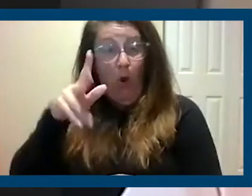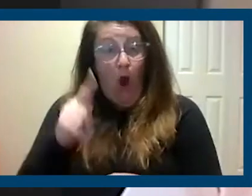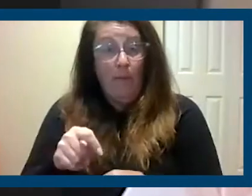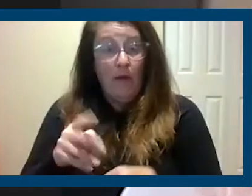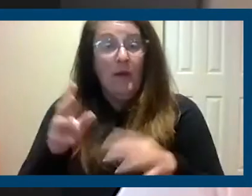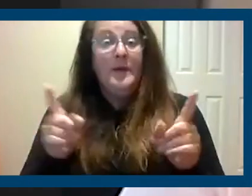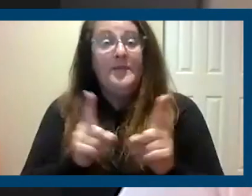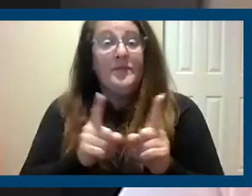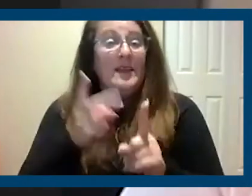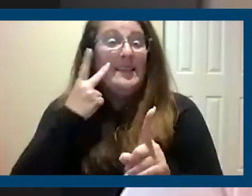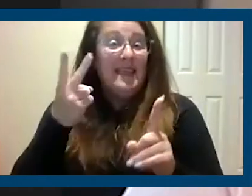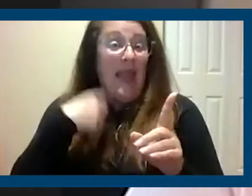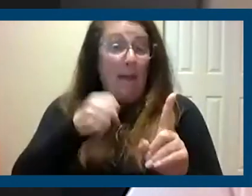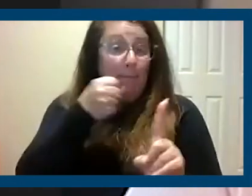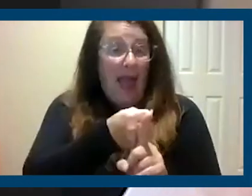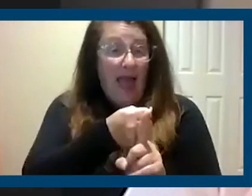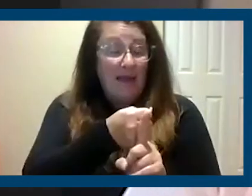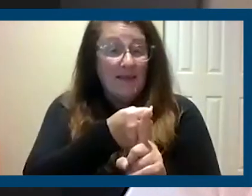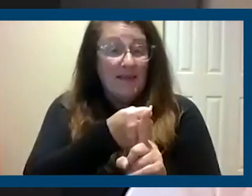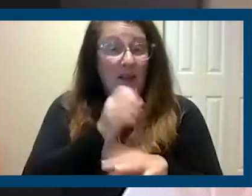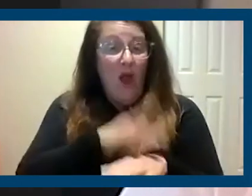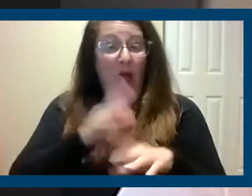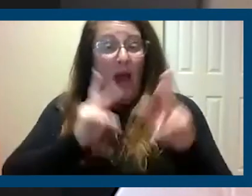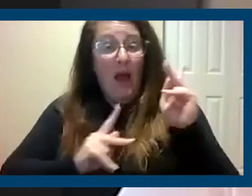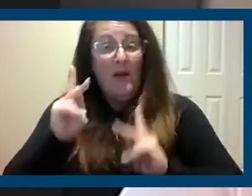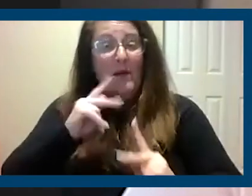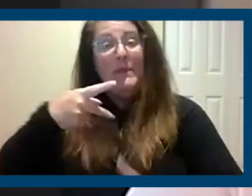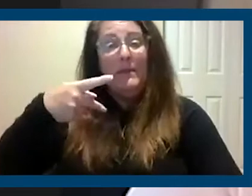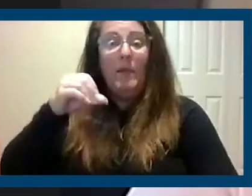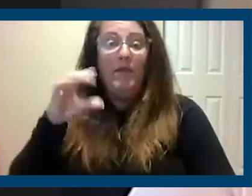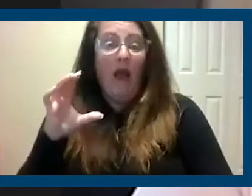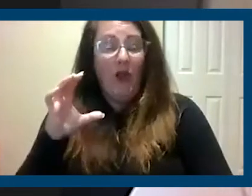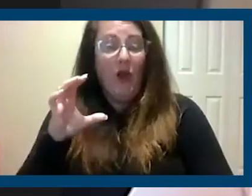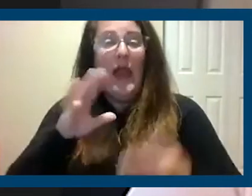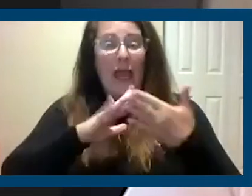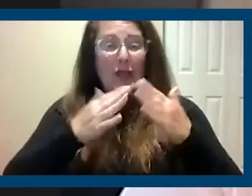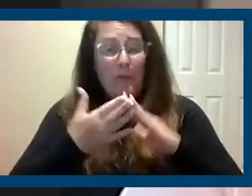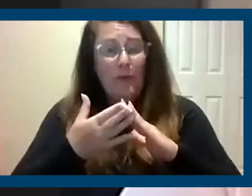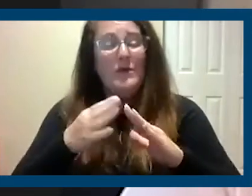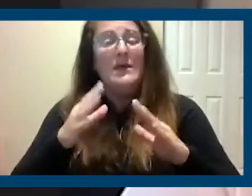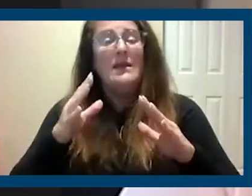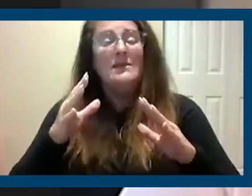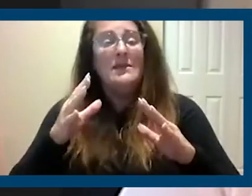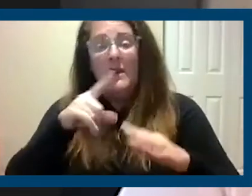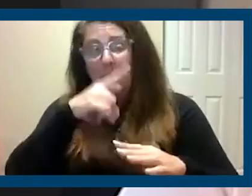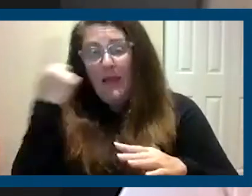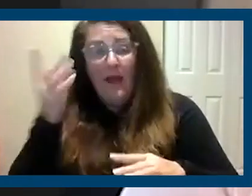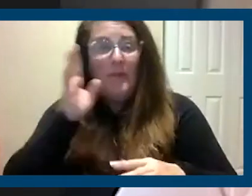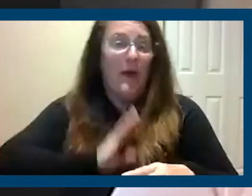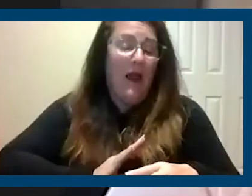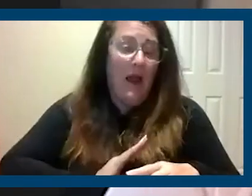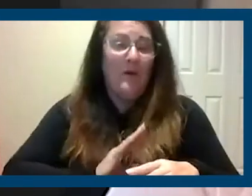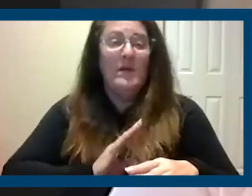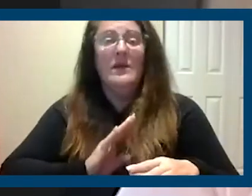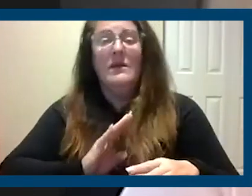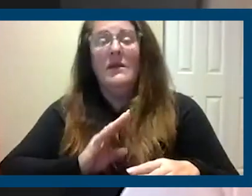what the impact is on people of color and communities of color regarding like high rent